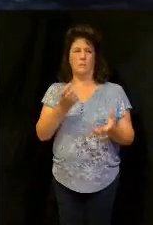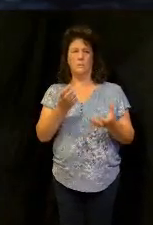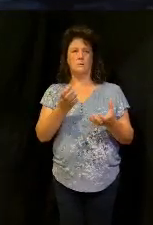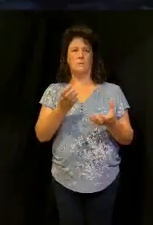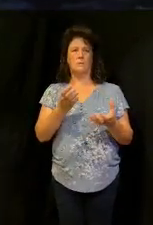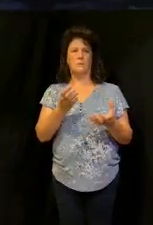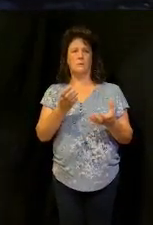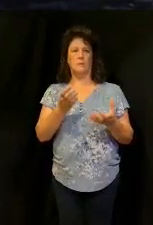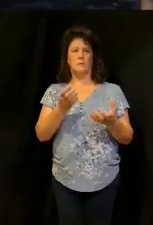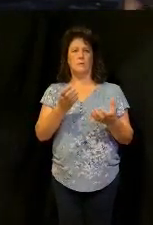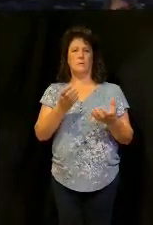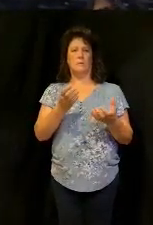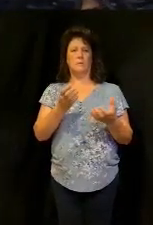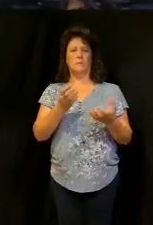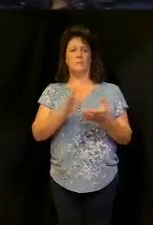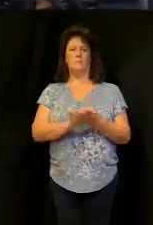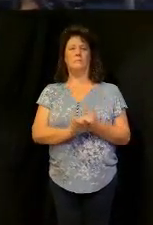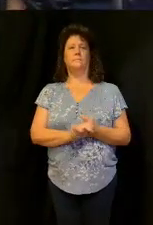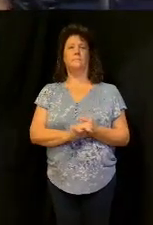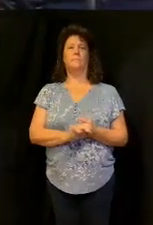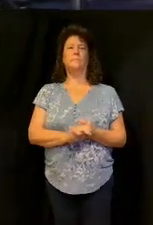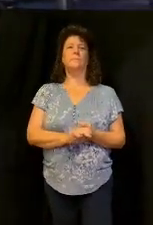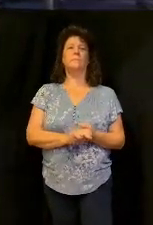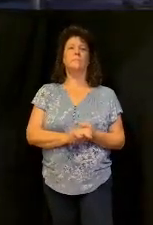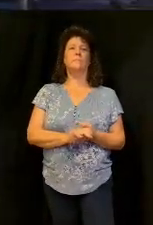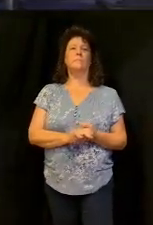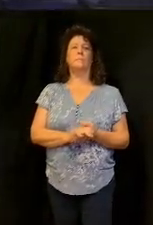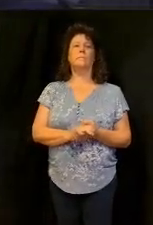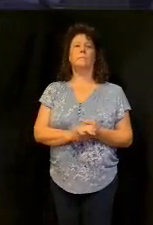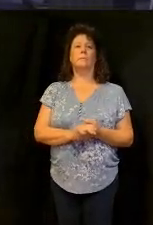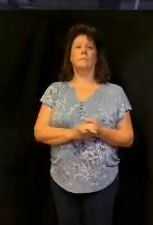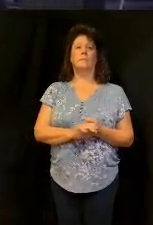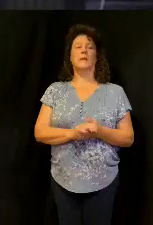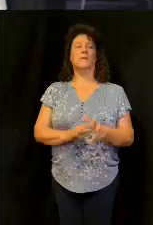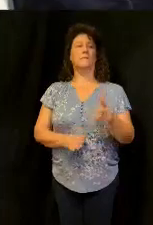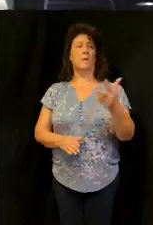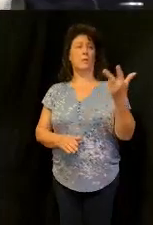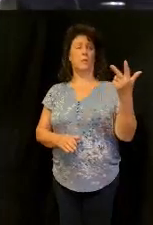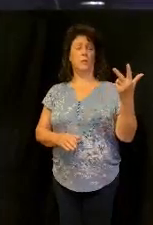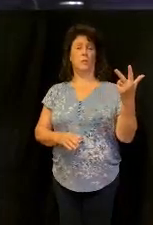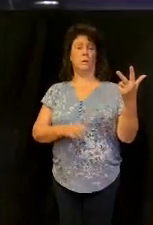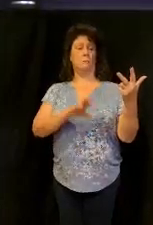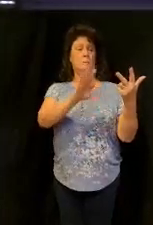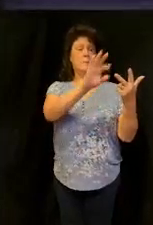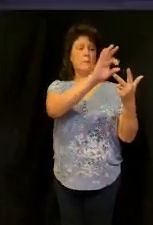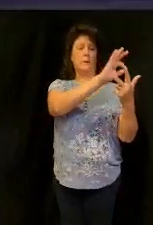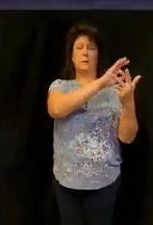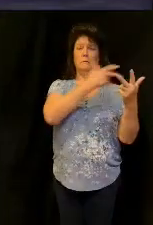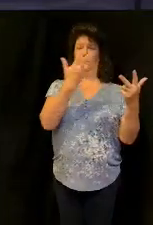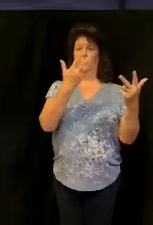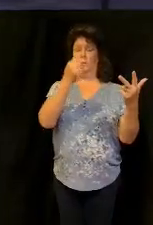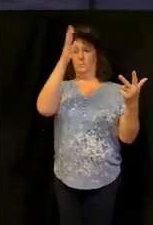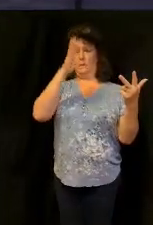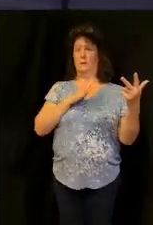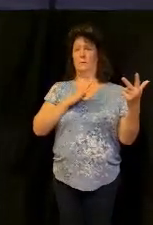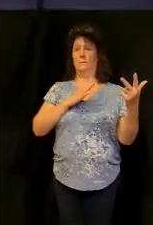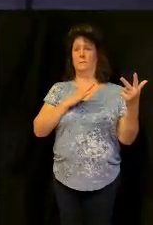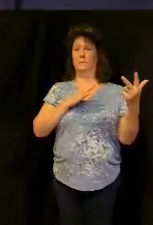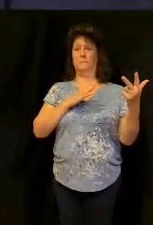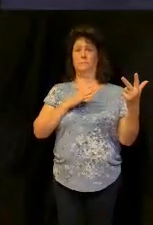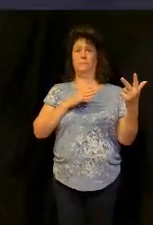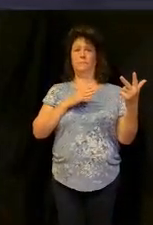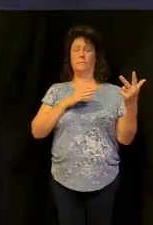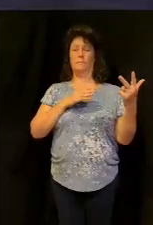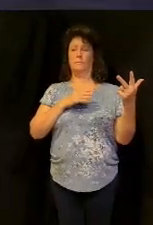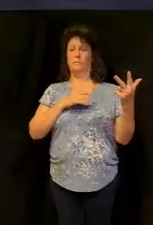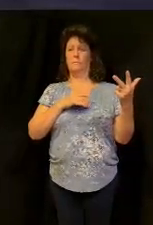if I if I if I done this and this is we're close but if I had three guys in this room three guys three guys stand up stand up